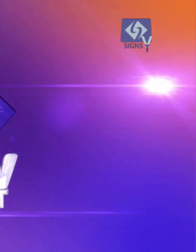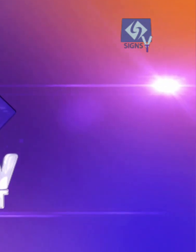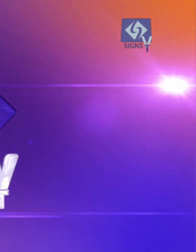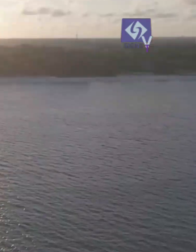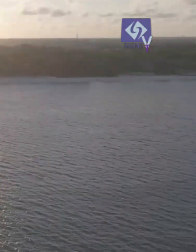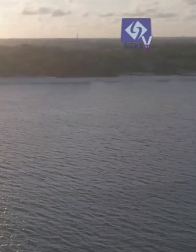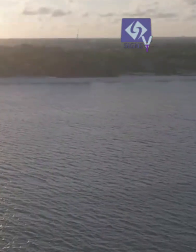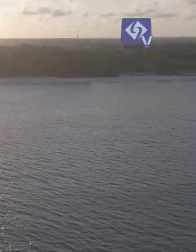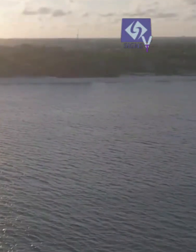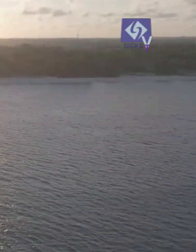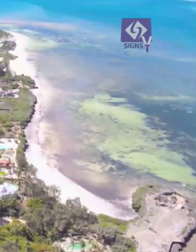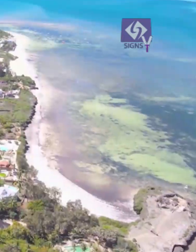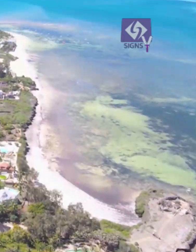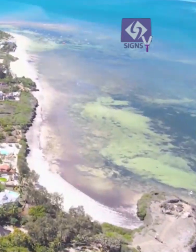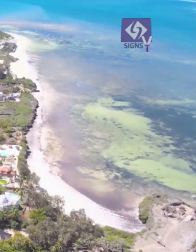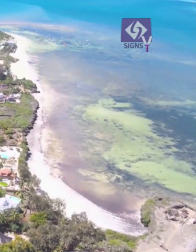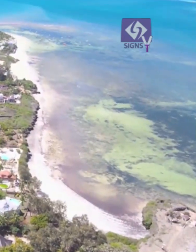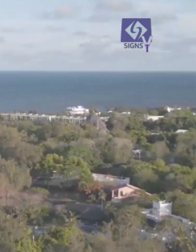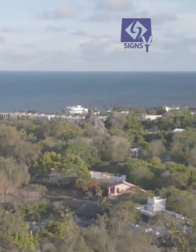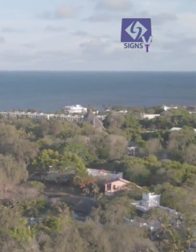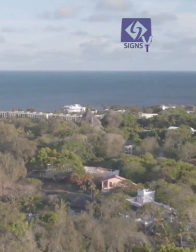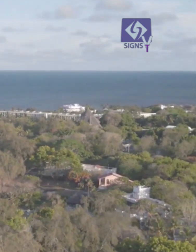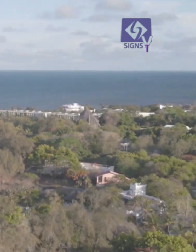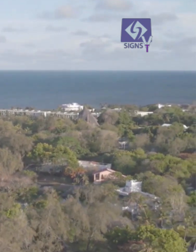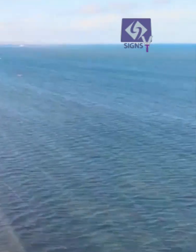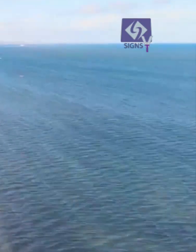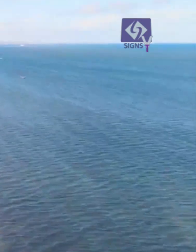them now to communicate seamlessly using this mobile application.